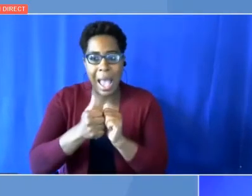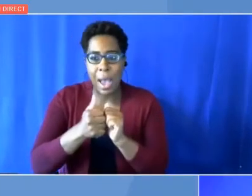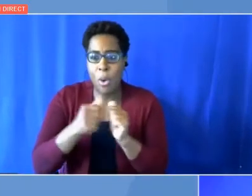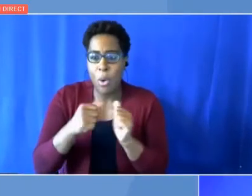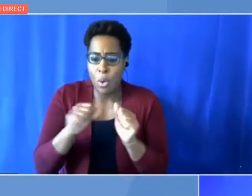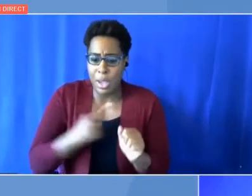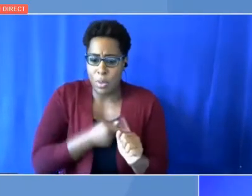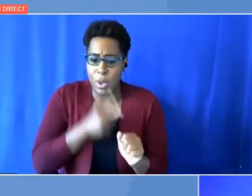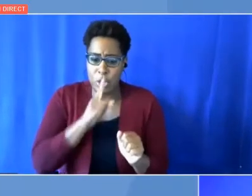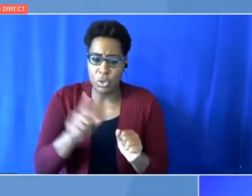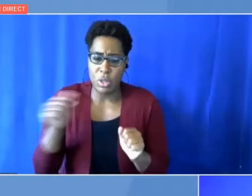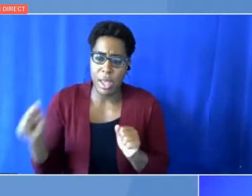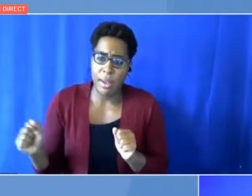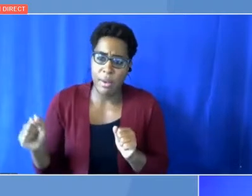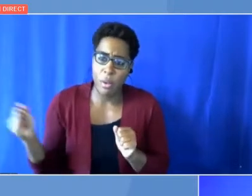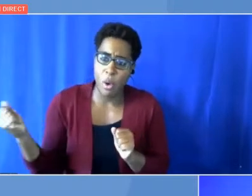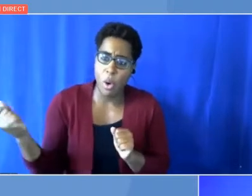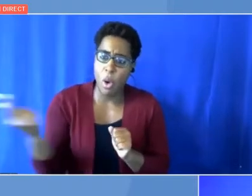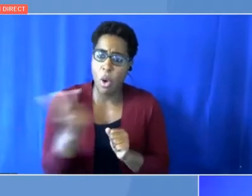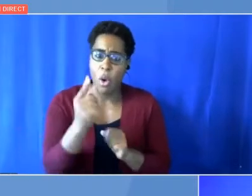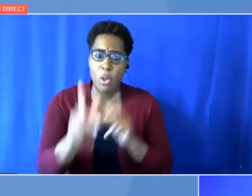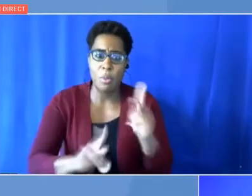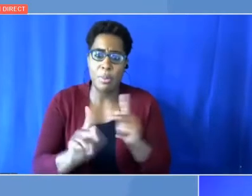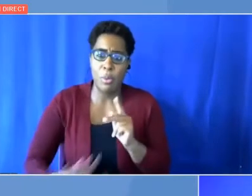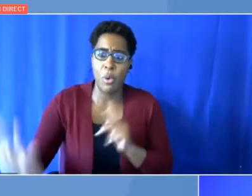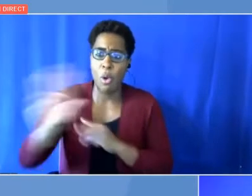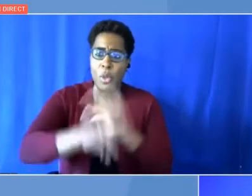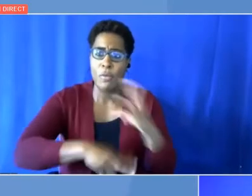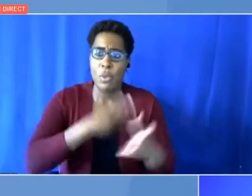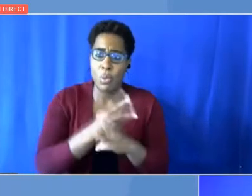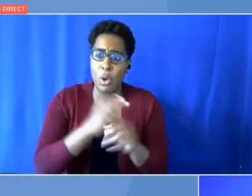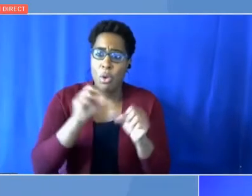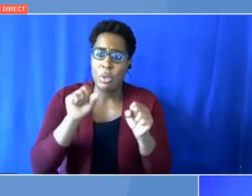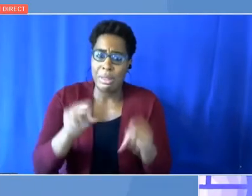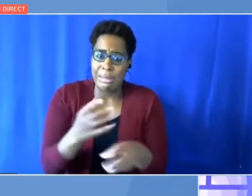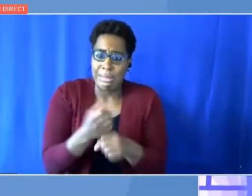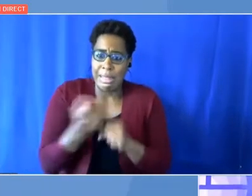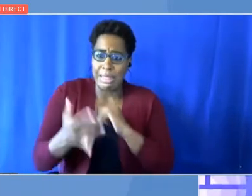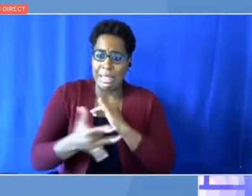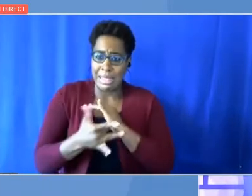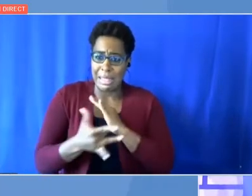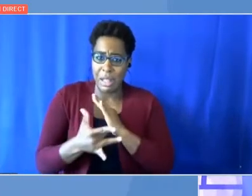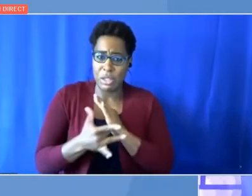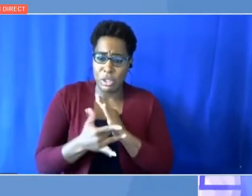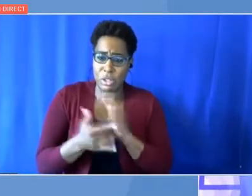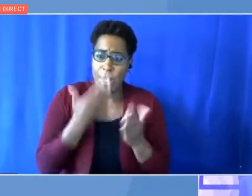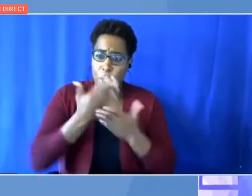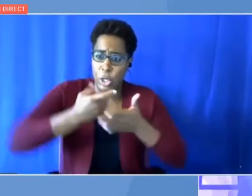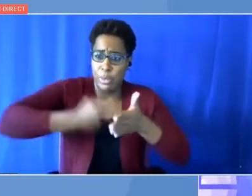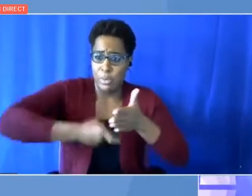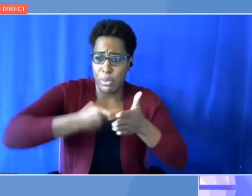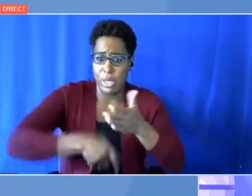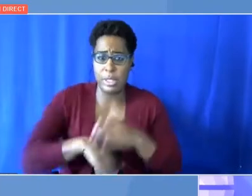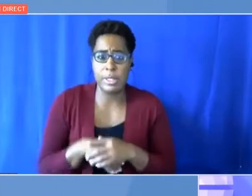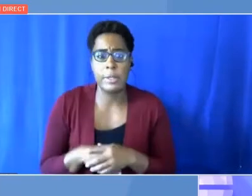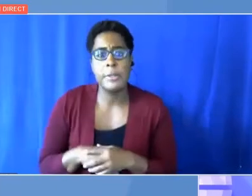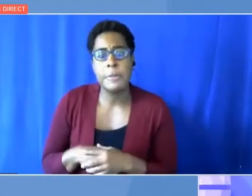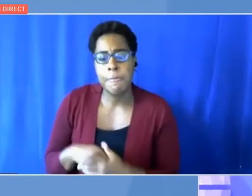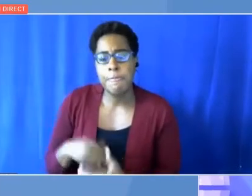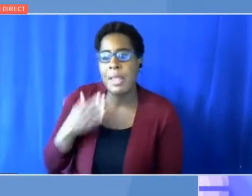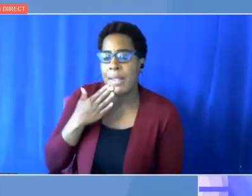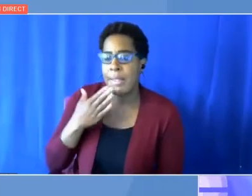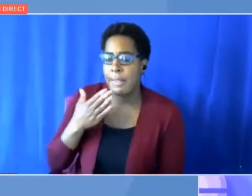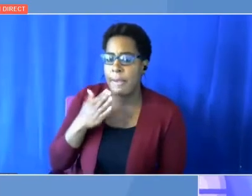point, they need to be affordable. Thank you, Amy, for that. I'm just going to give you a case study, a real